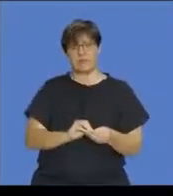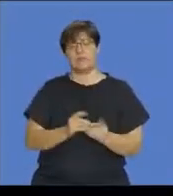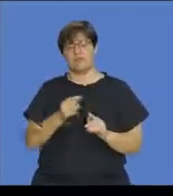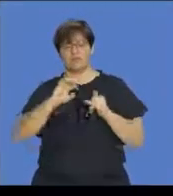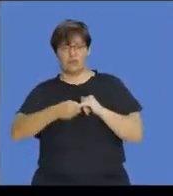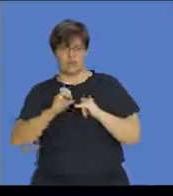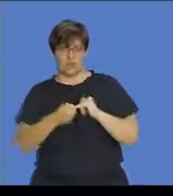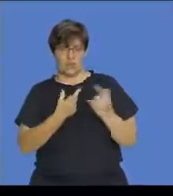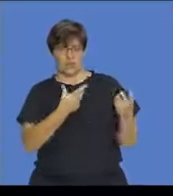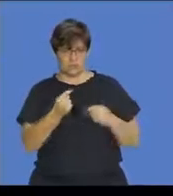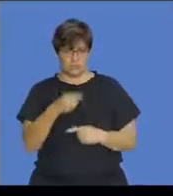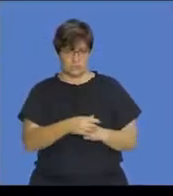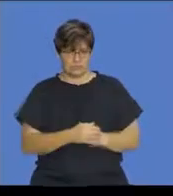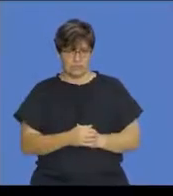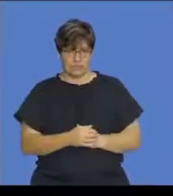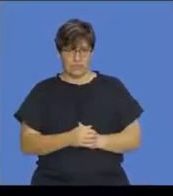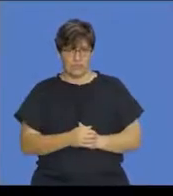attempts that we're going to do it in.